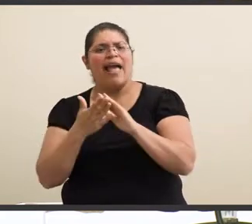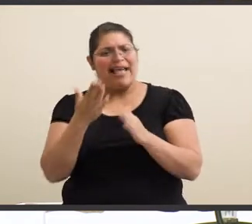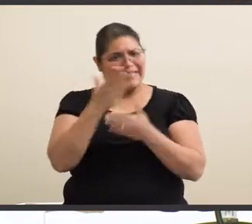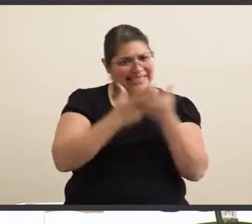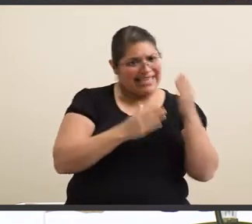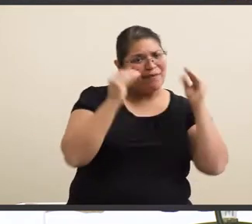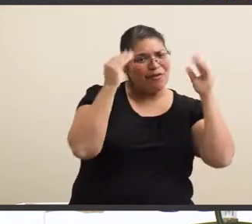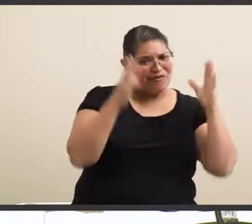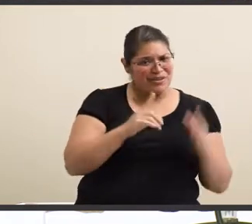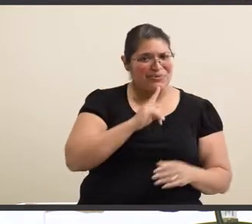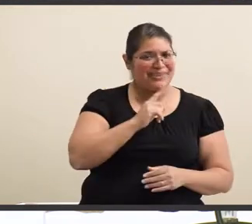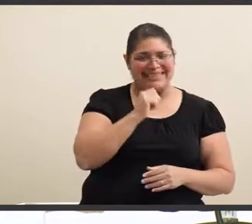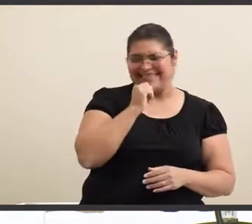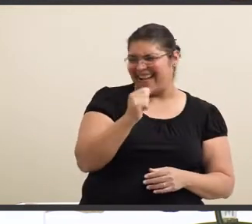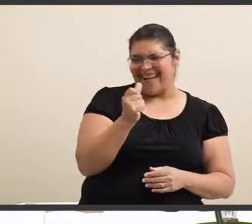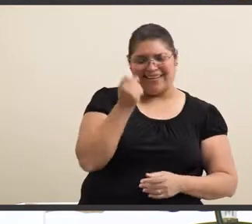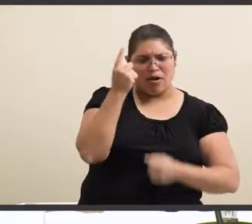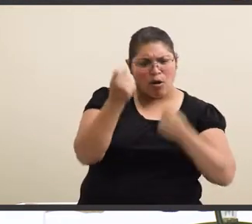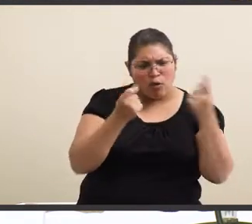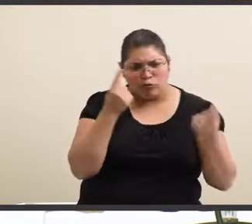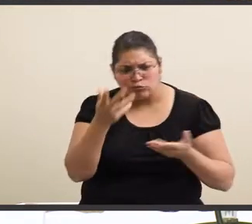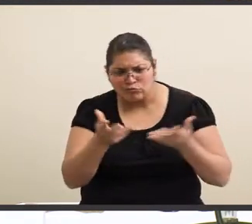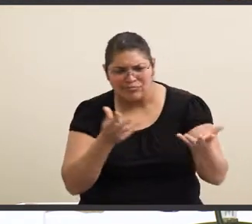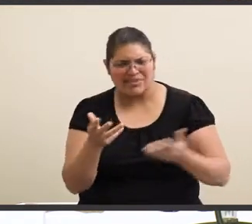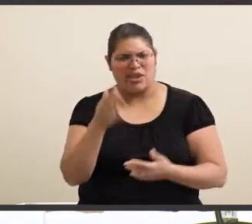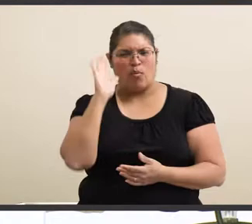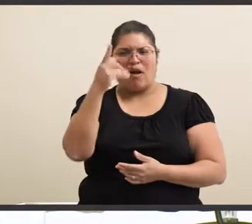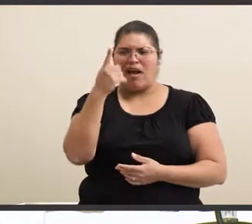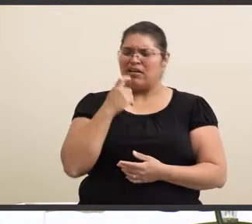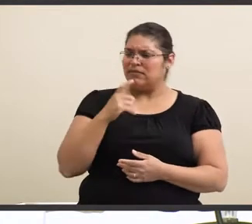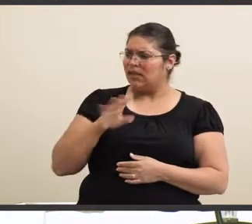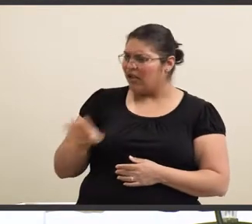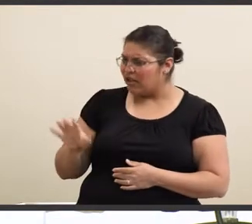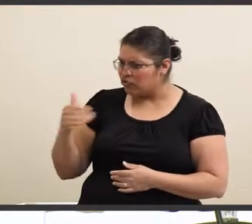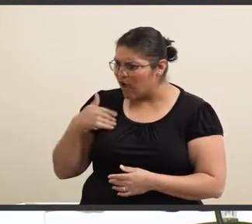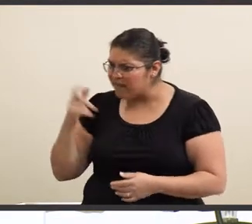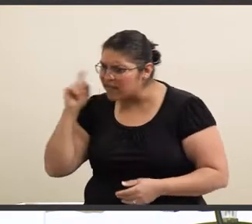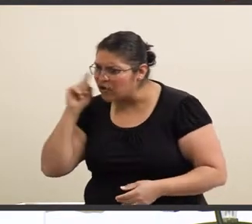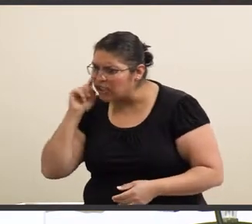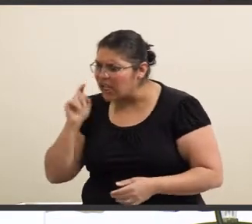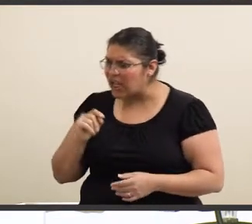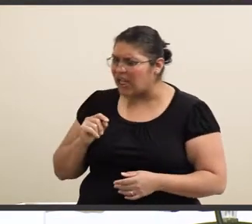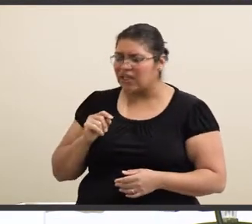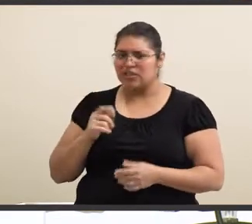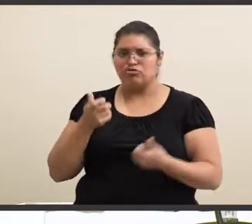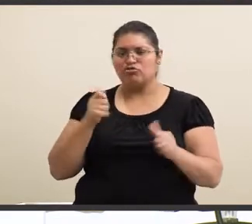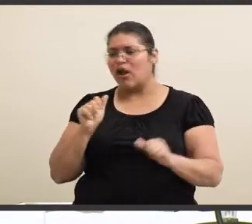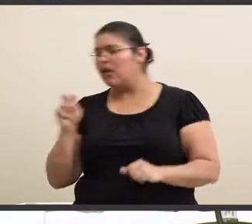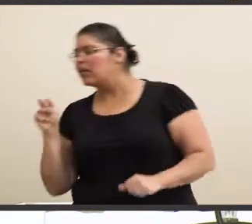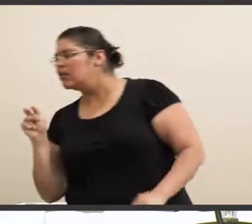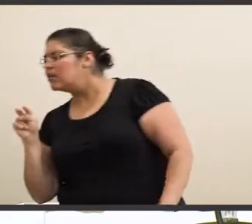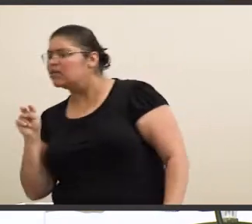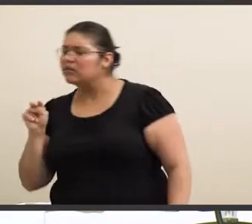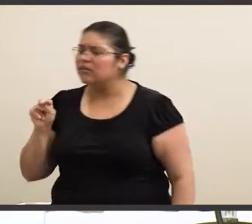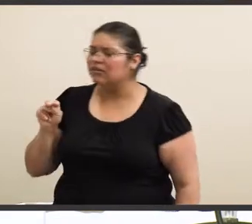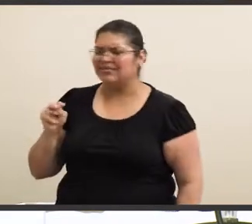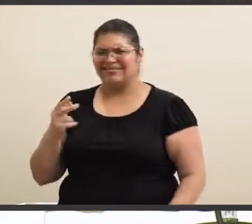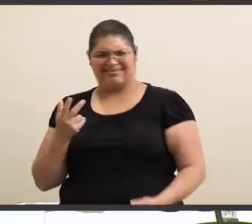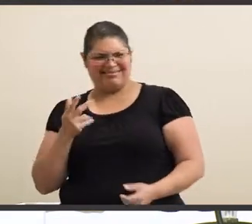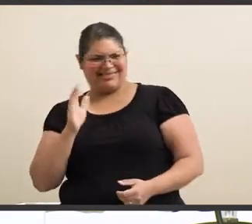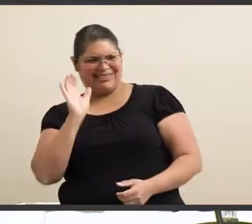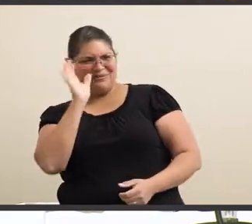professors that are really not understanding, and will ask weird questions like, oh, do you have hearing aids, and try to look at my ears, and it's kind of weird.